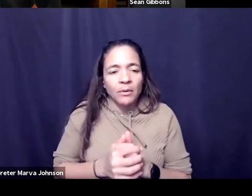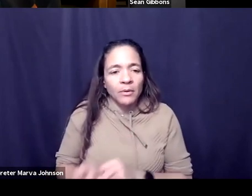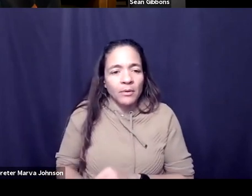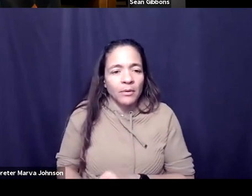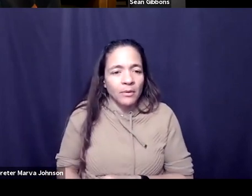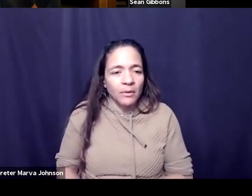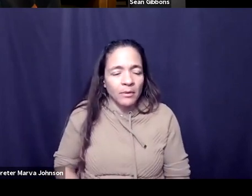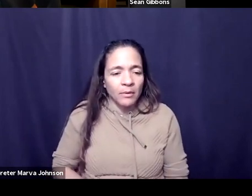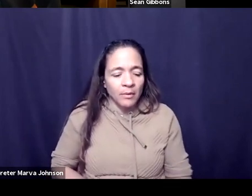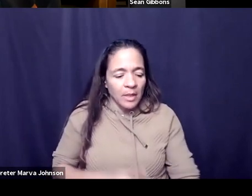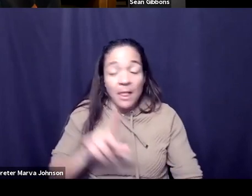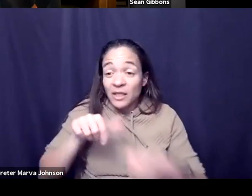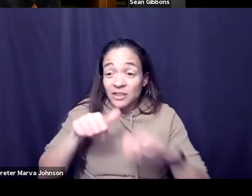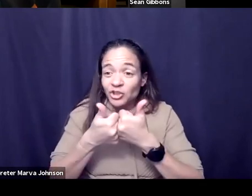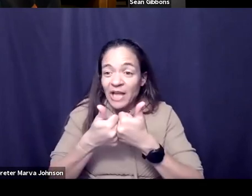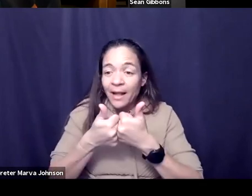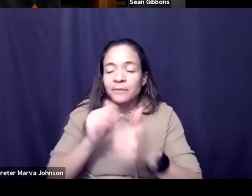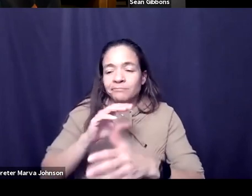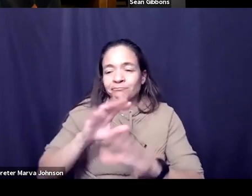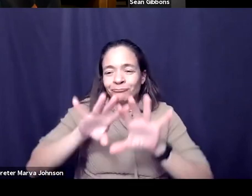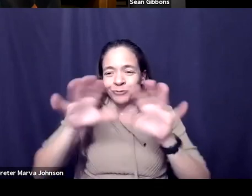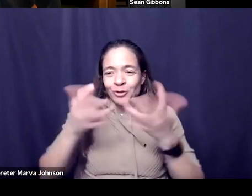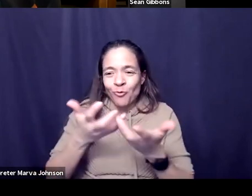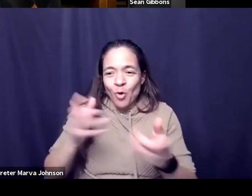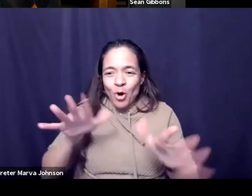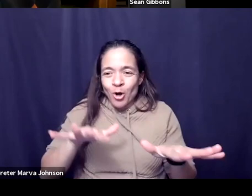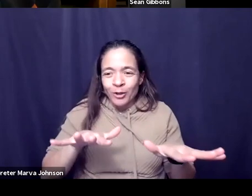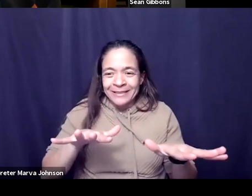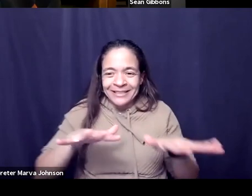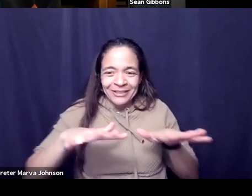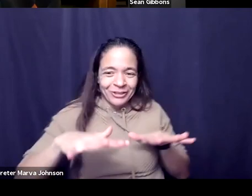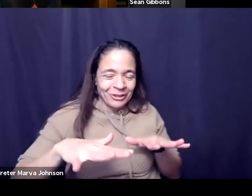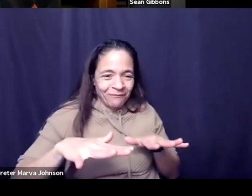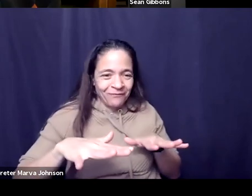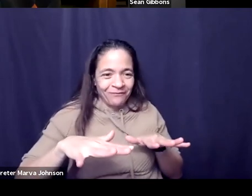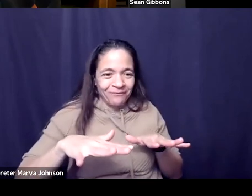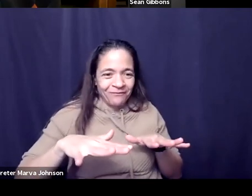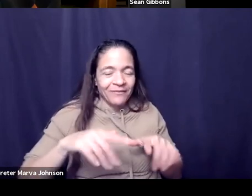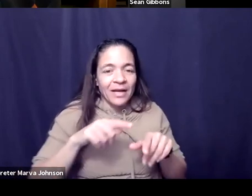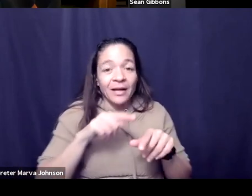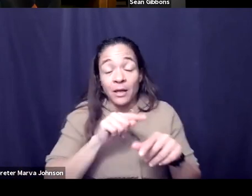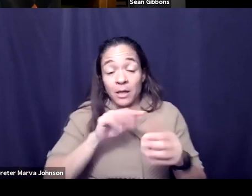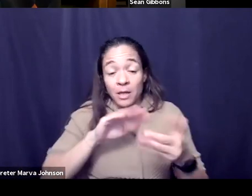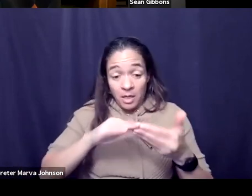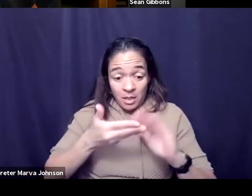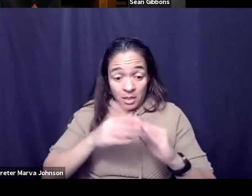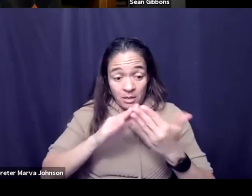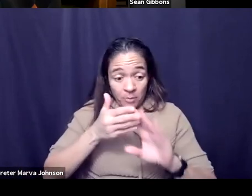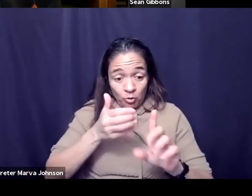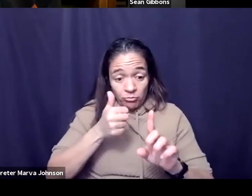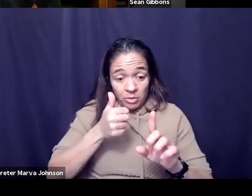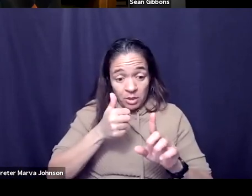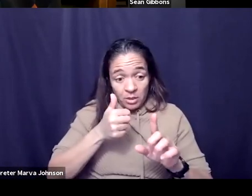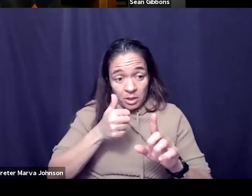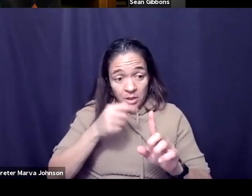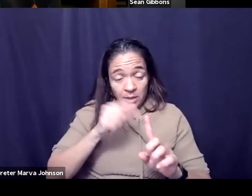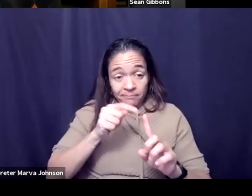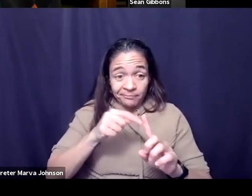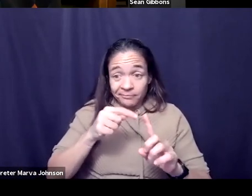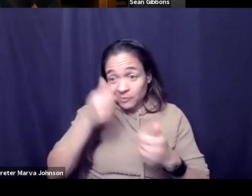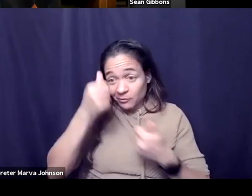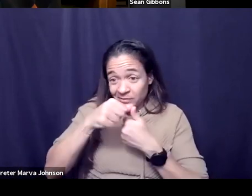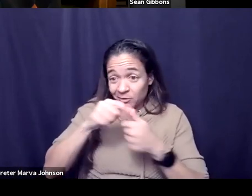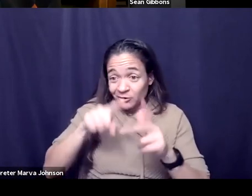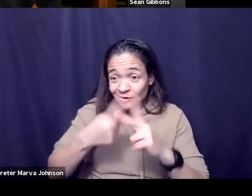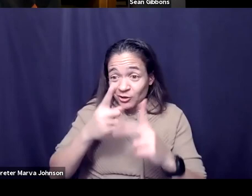world's shifting and if a community is about who you're bringing together and community starts with who you're going to bring